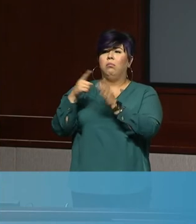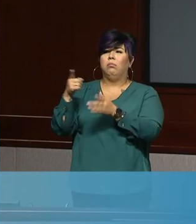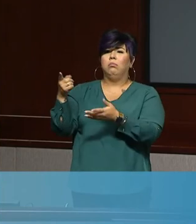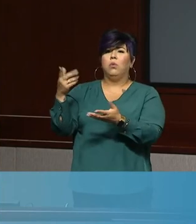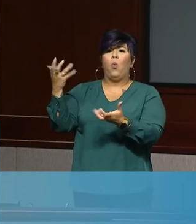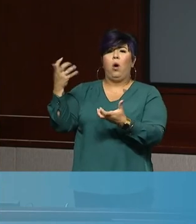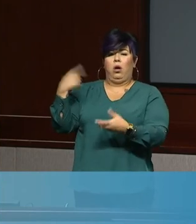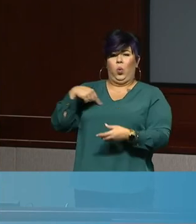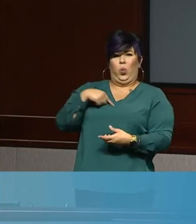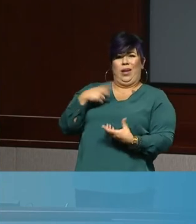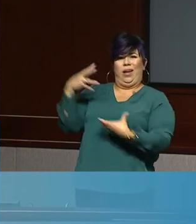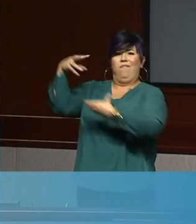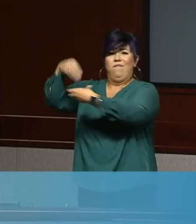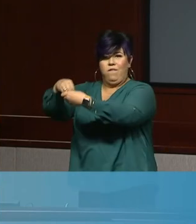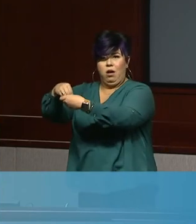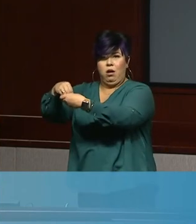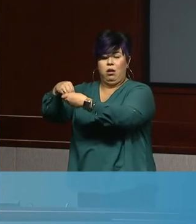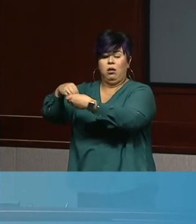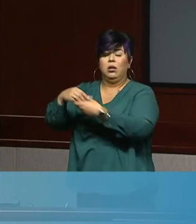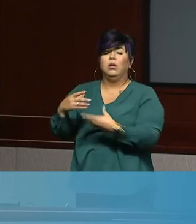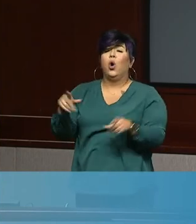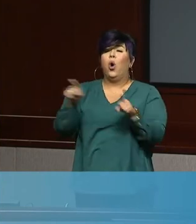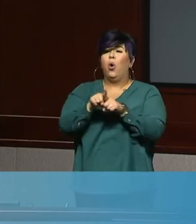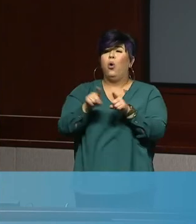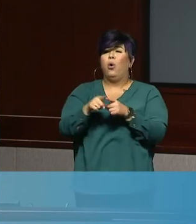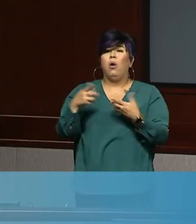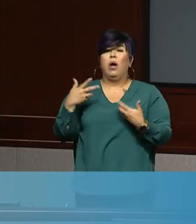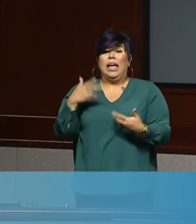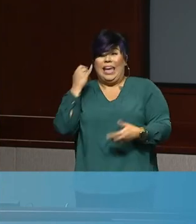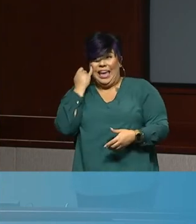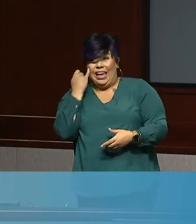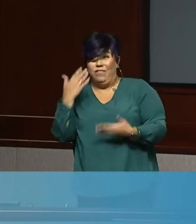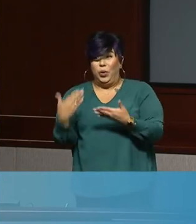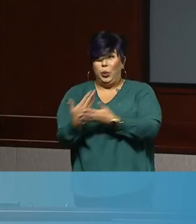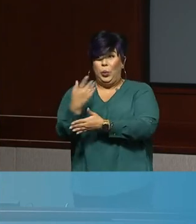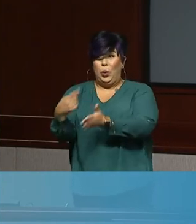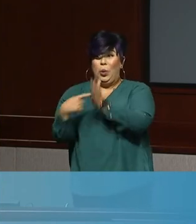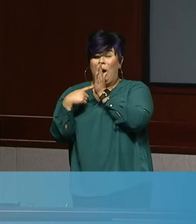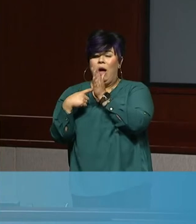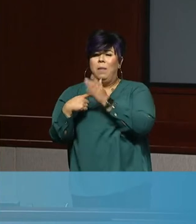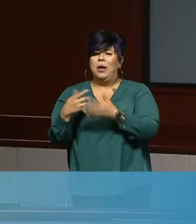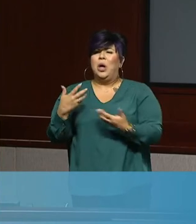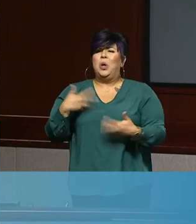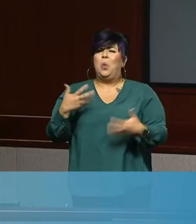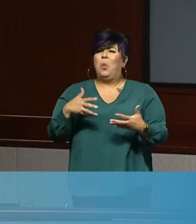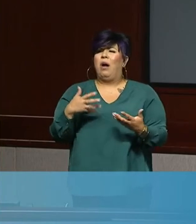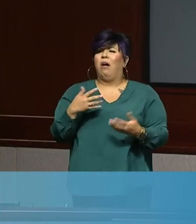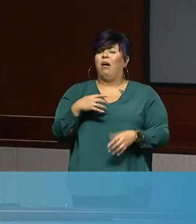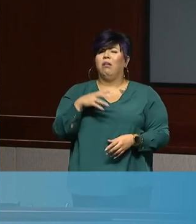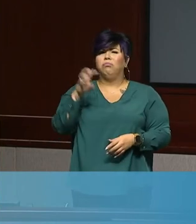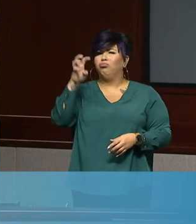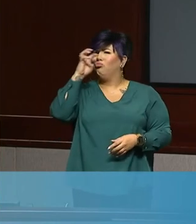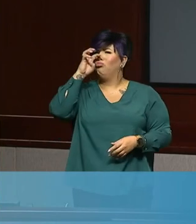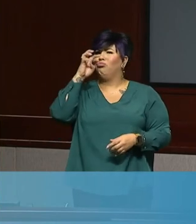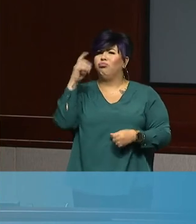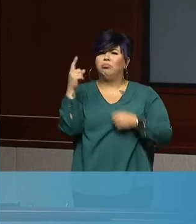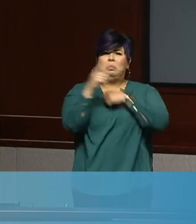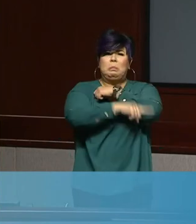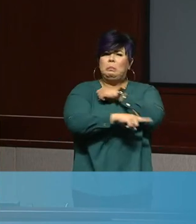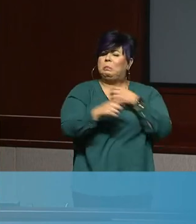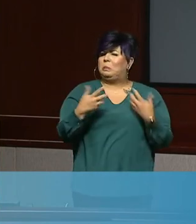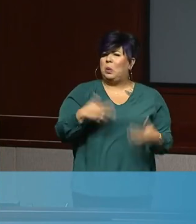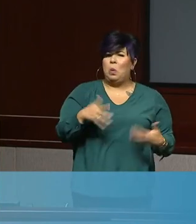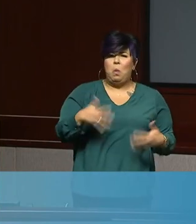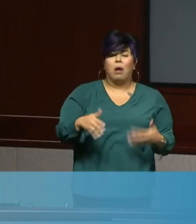are not unnecessarily penalizing, uh, whether it's a county, um, or the business community,